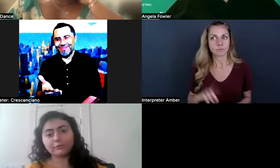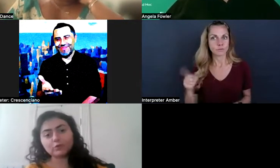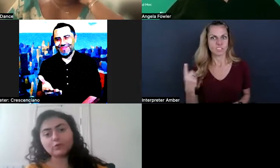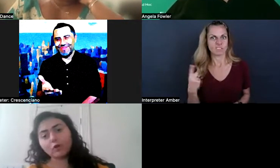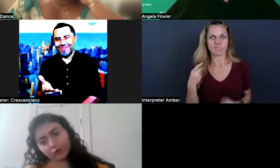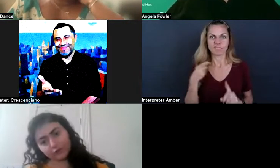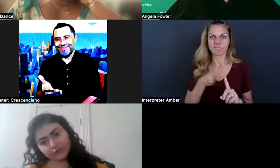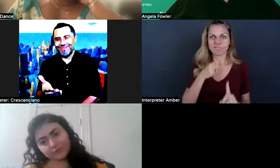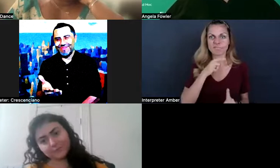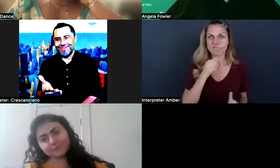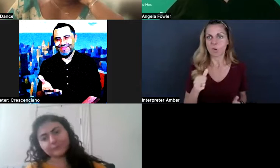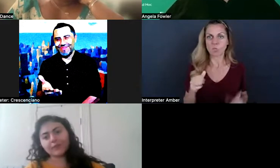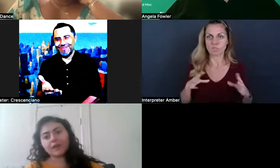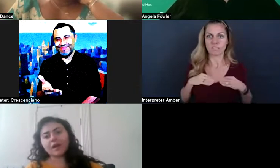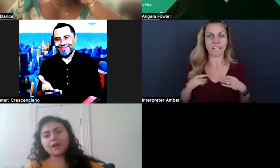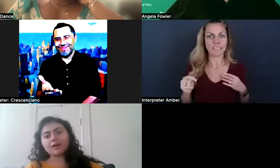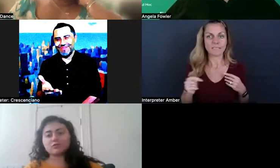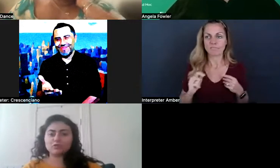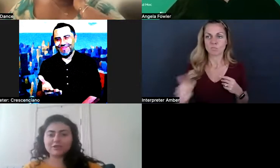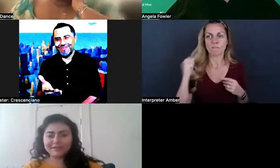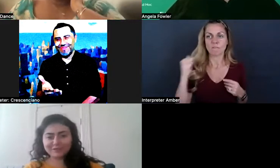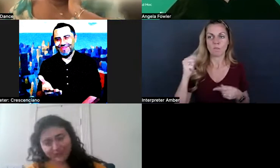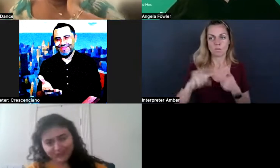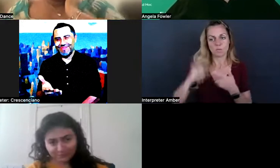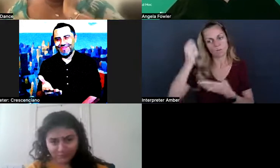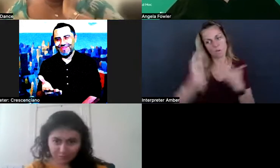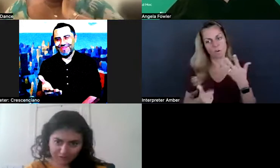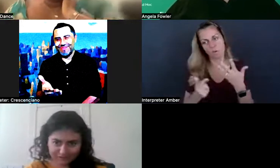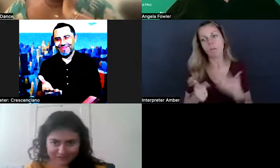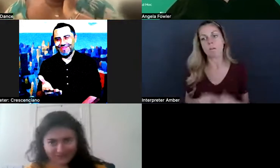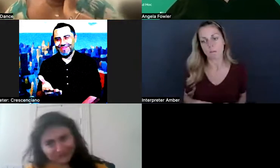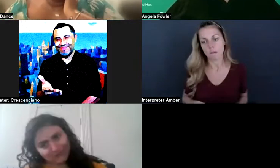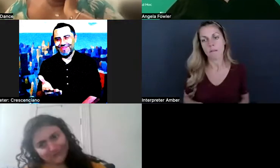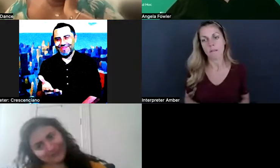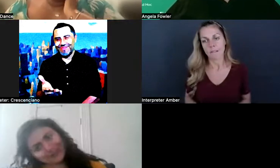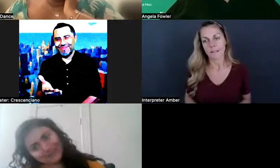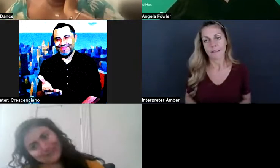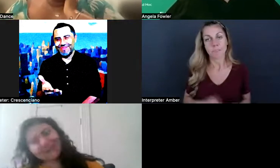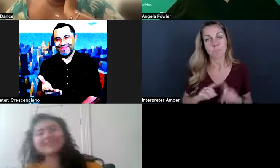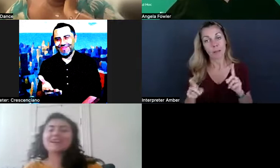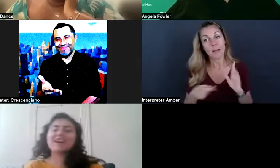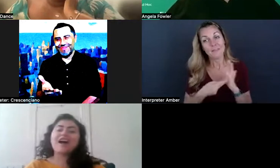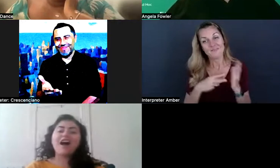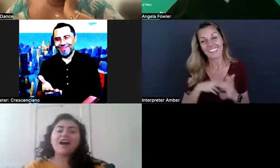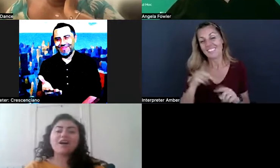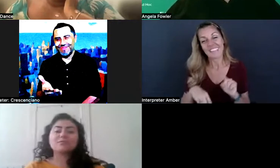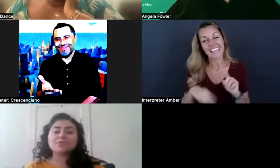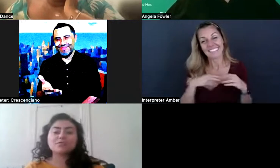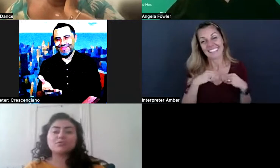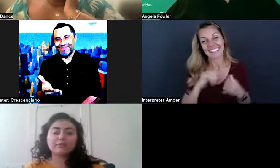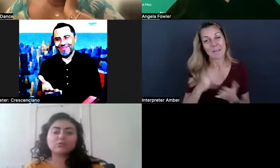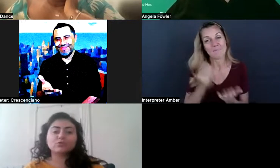You refuse all of it. Uh, so you can't take the money with the contract. Um,